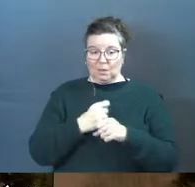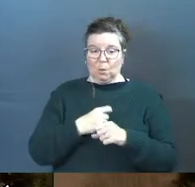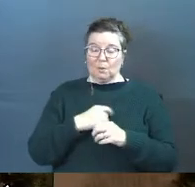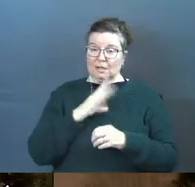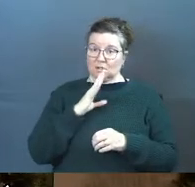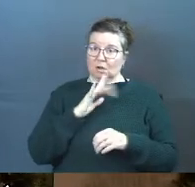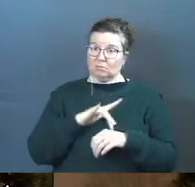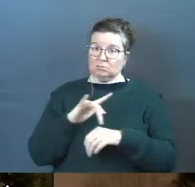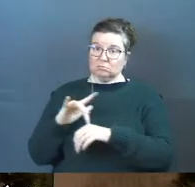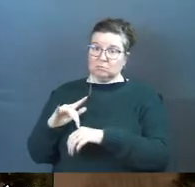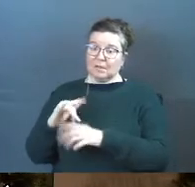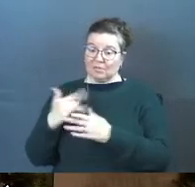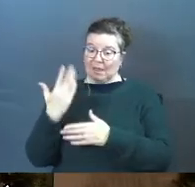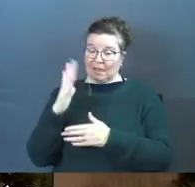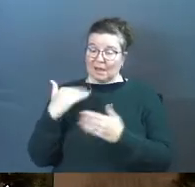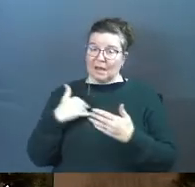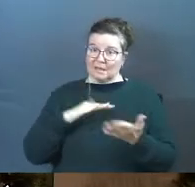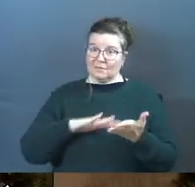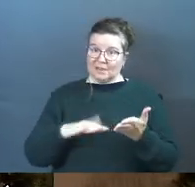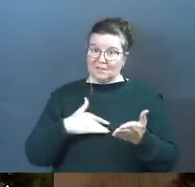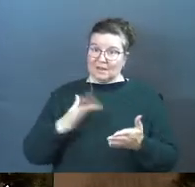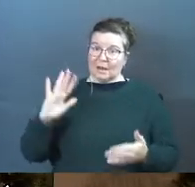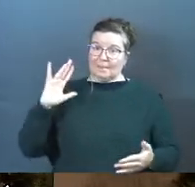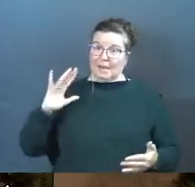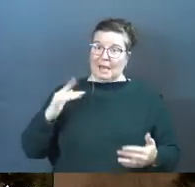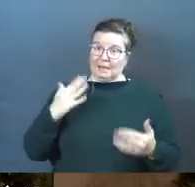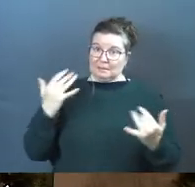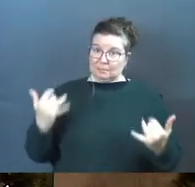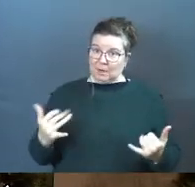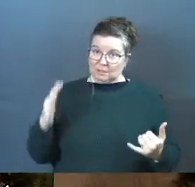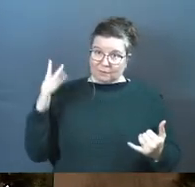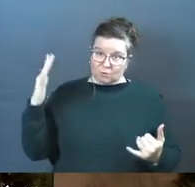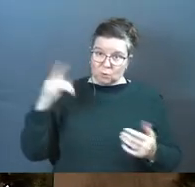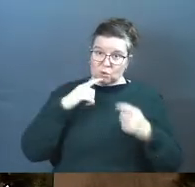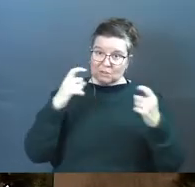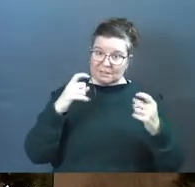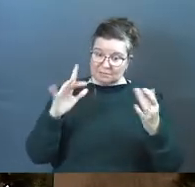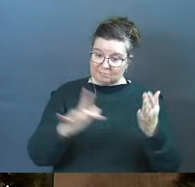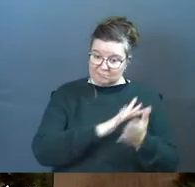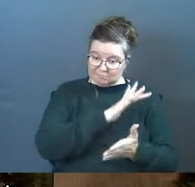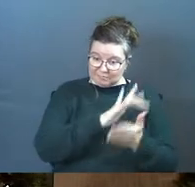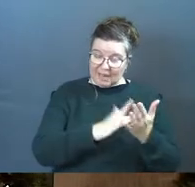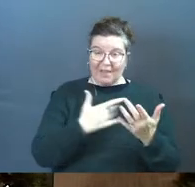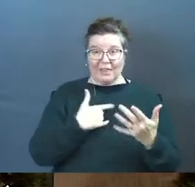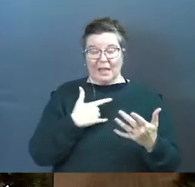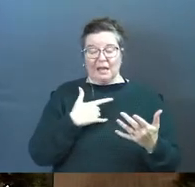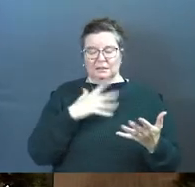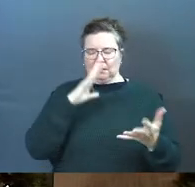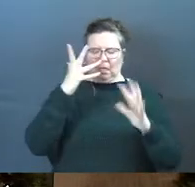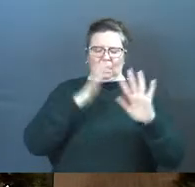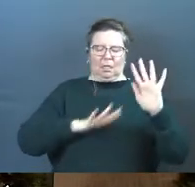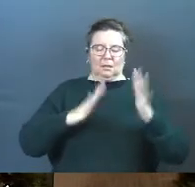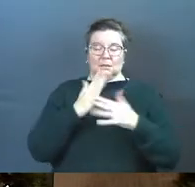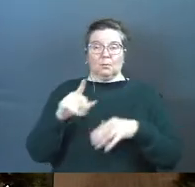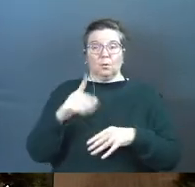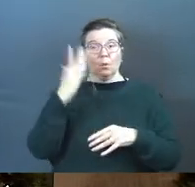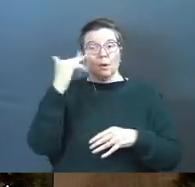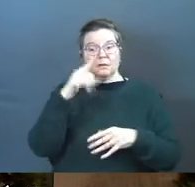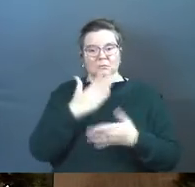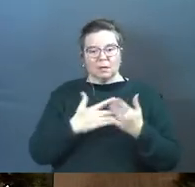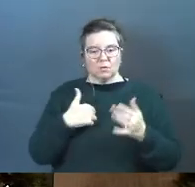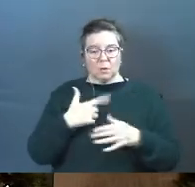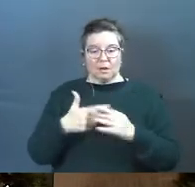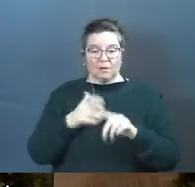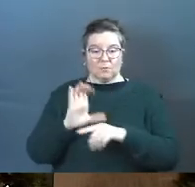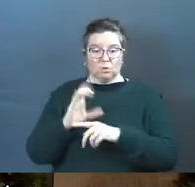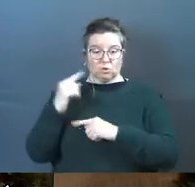we've talked about the fact that God has forgiven our past, present, and future sins. And that's messed with some of you because some of you have come